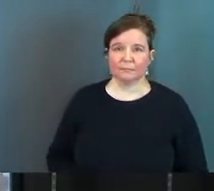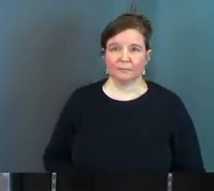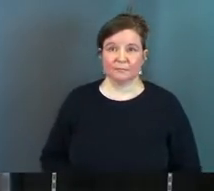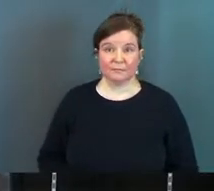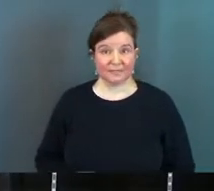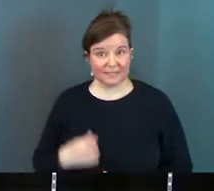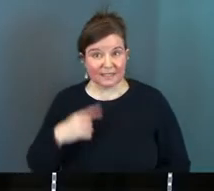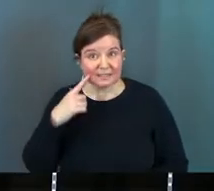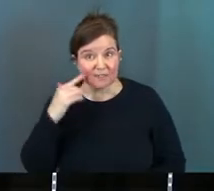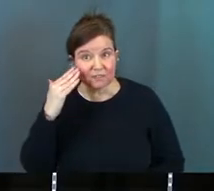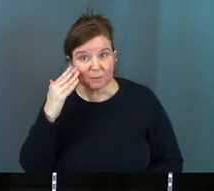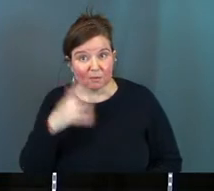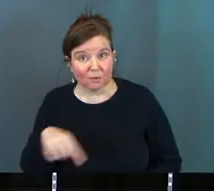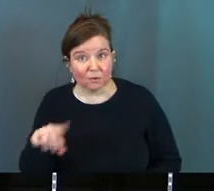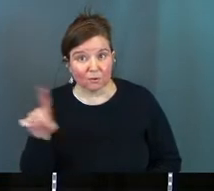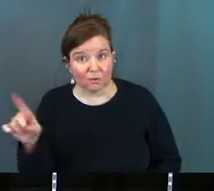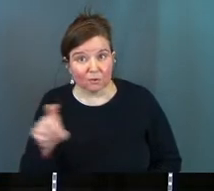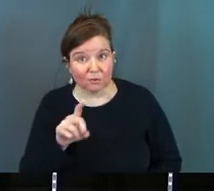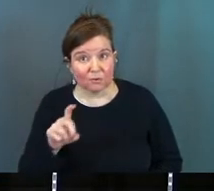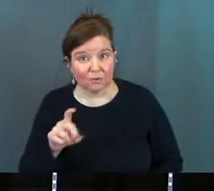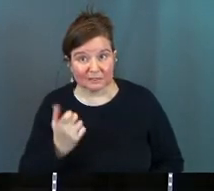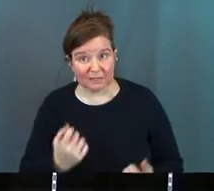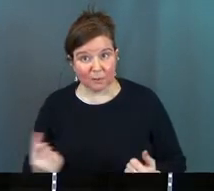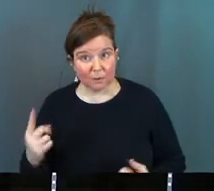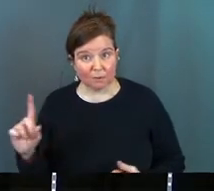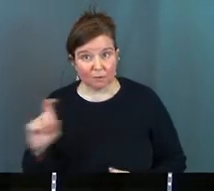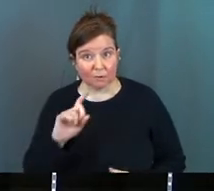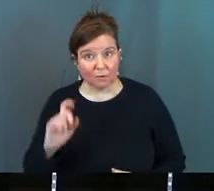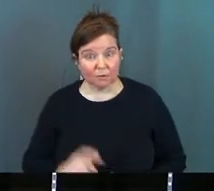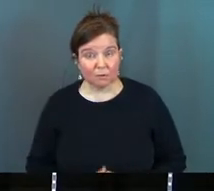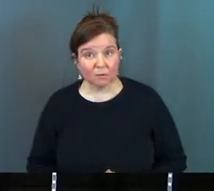Any of that sounded familiar at all to anybody.